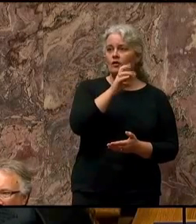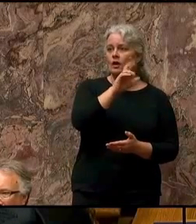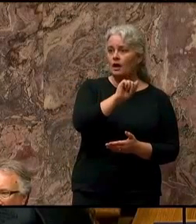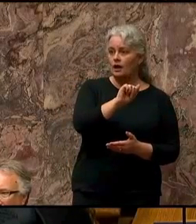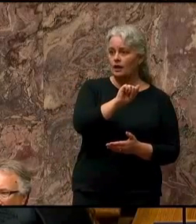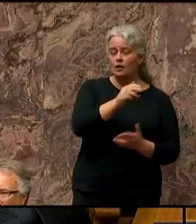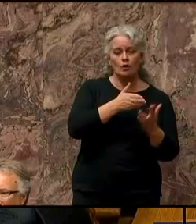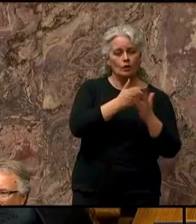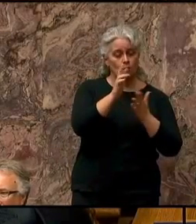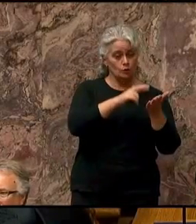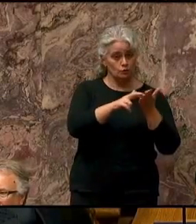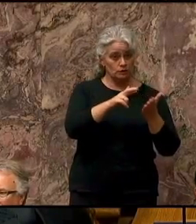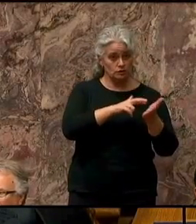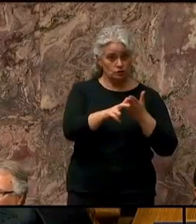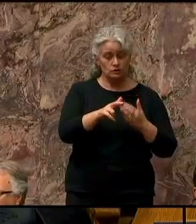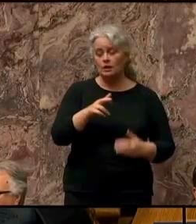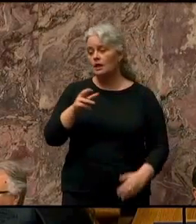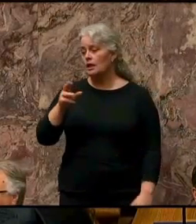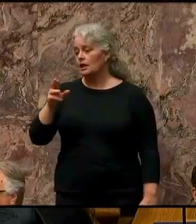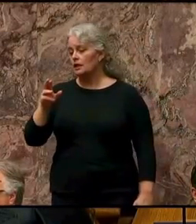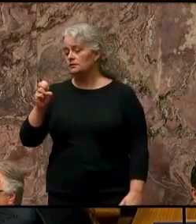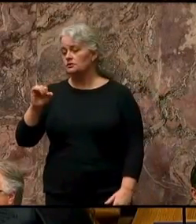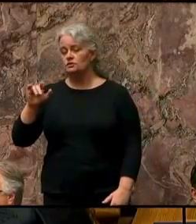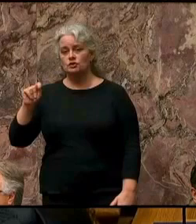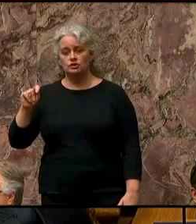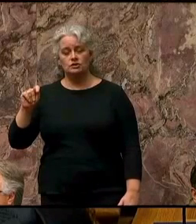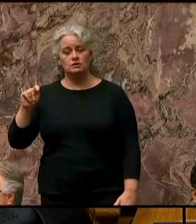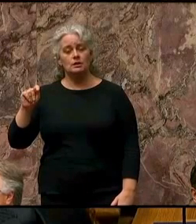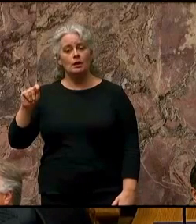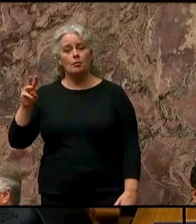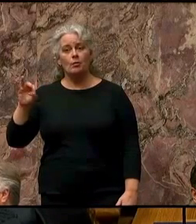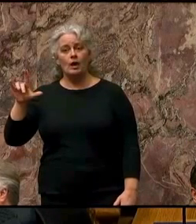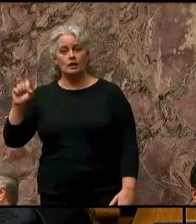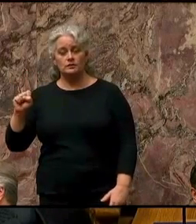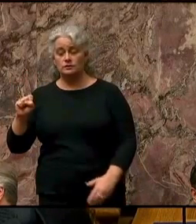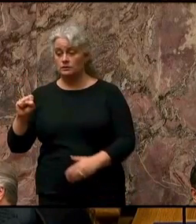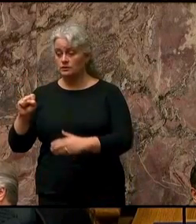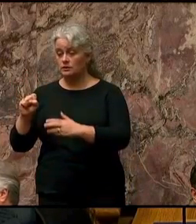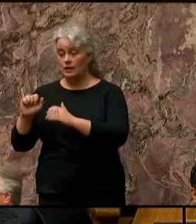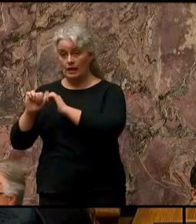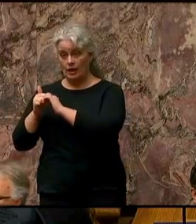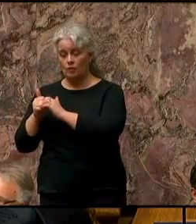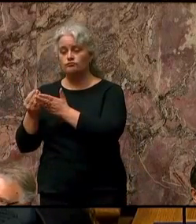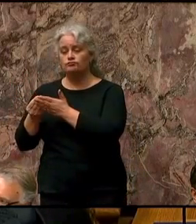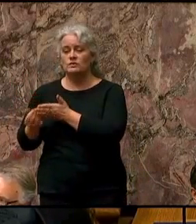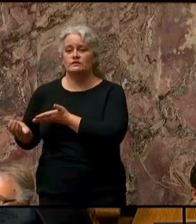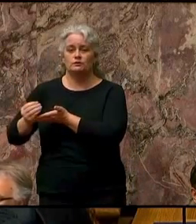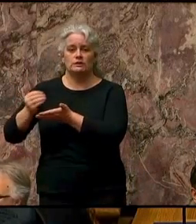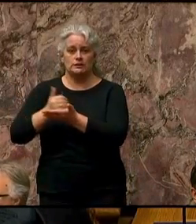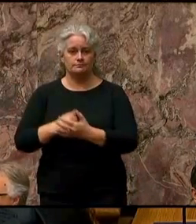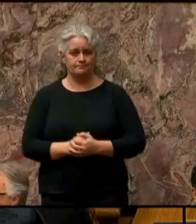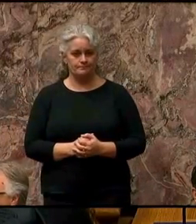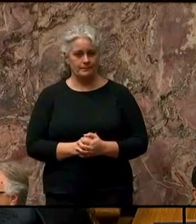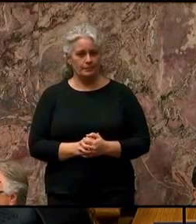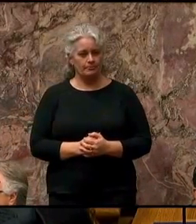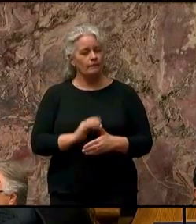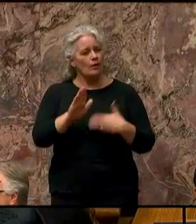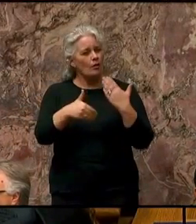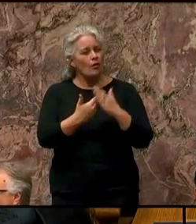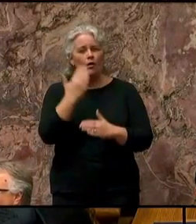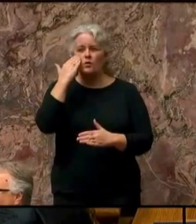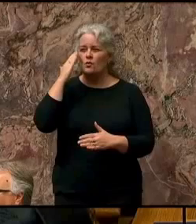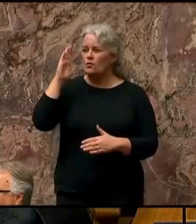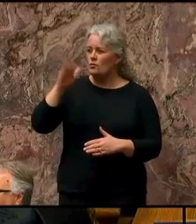through research, and Sergeant Miles Lawless, through fundraising. You all know the demands of